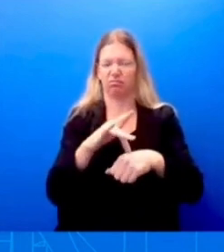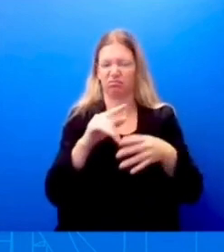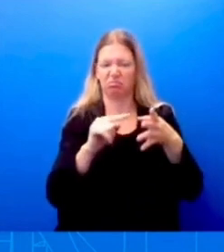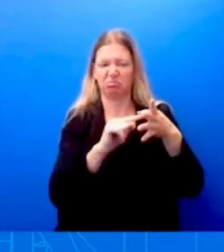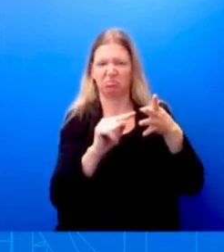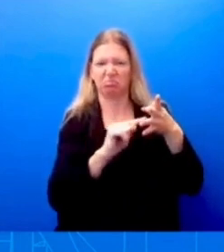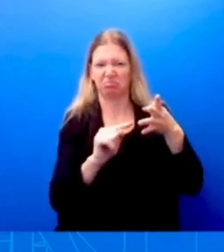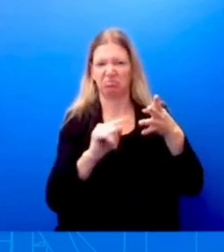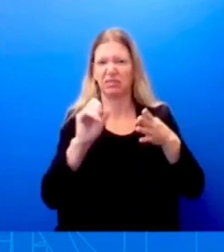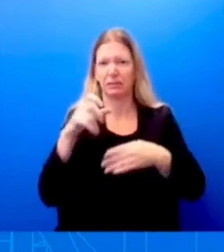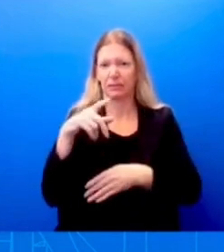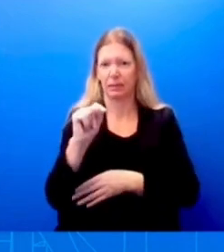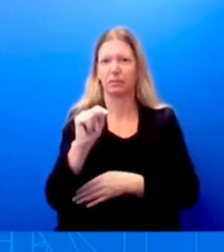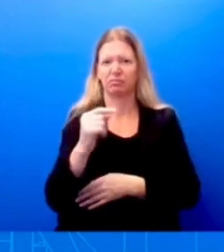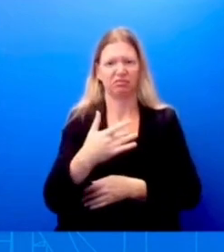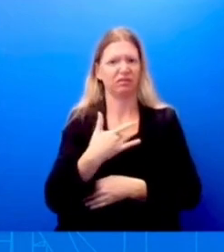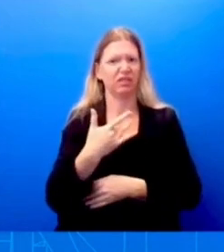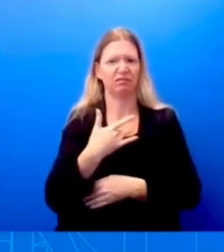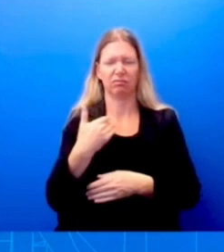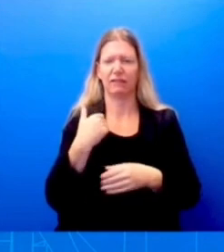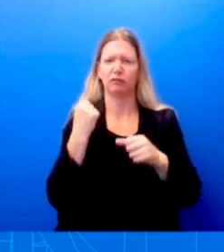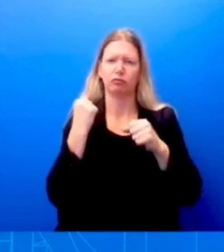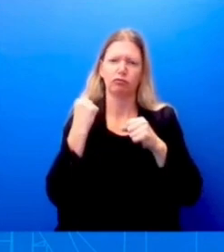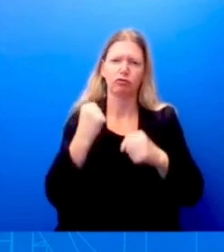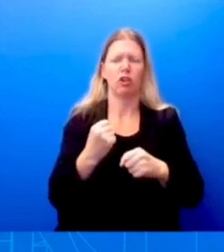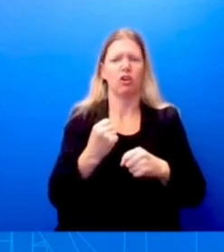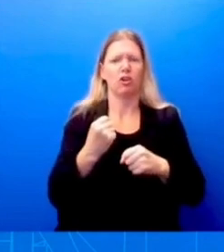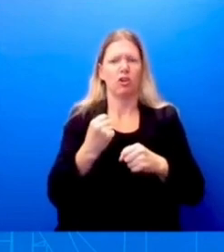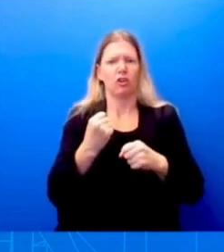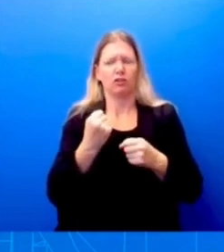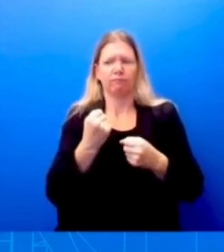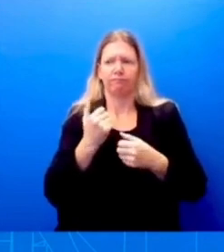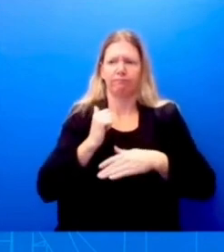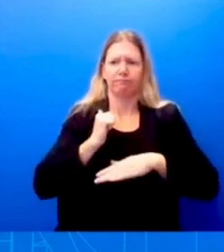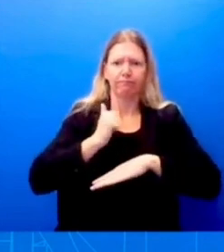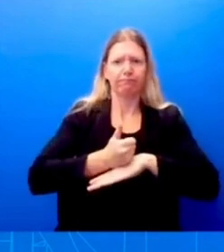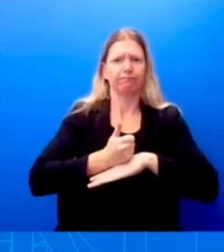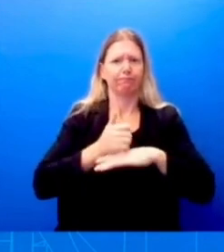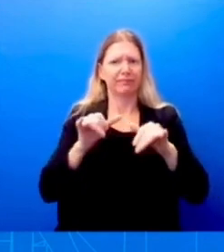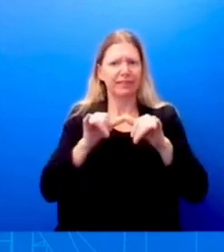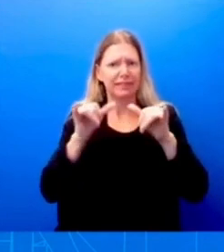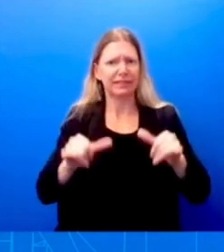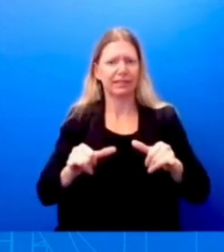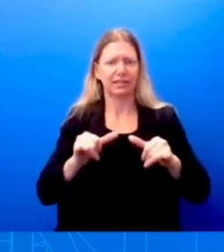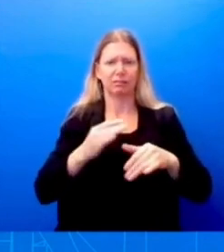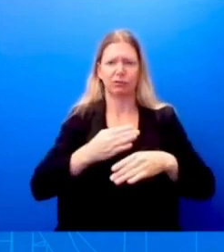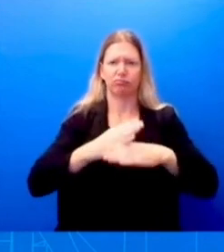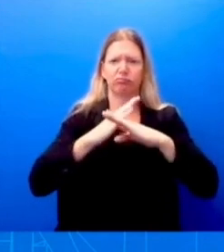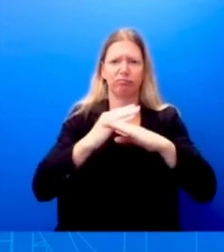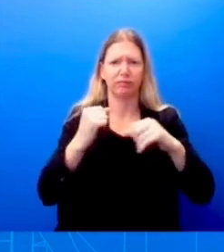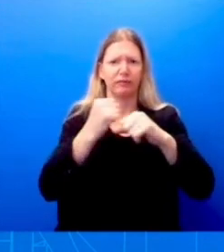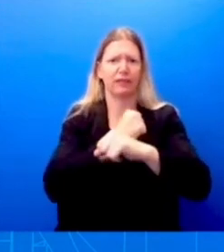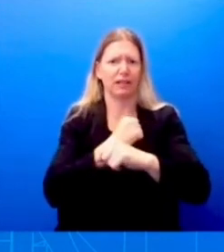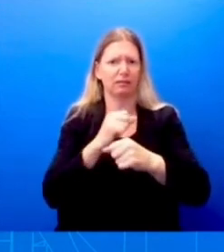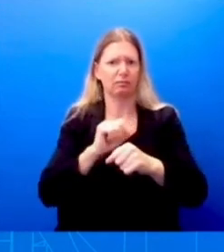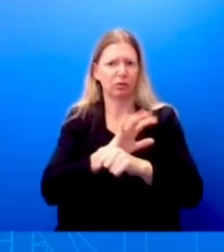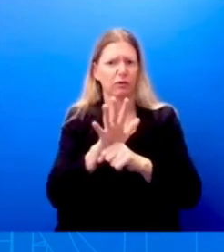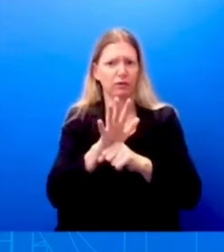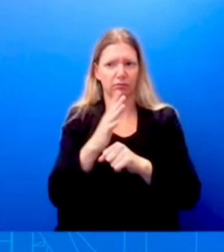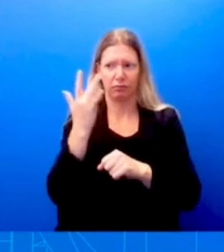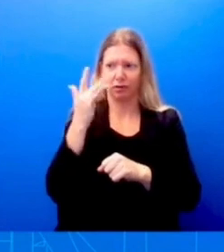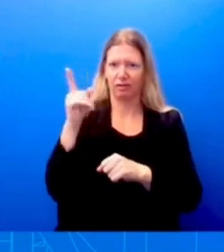position yet to fight COVID-19. A lot of that is because of this work that this President has done since day one of his administration.